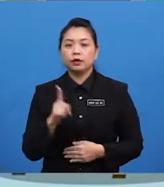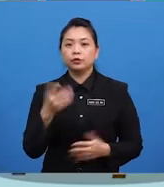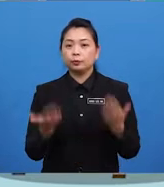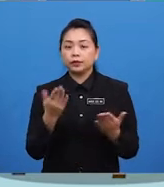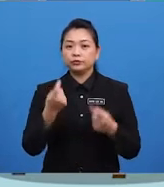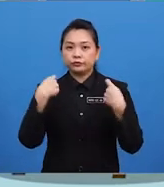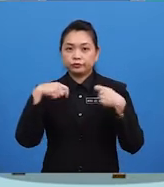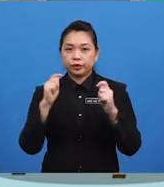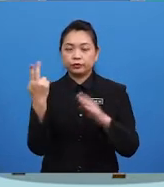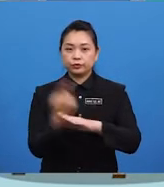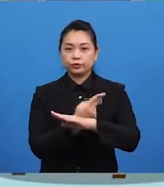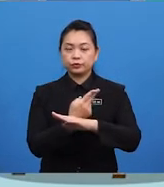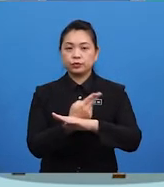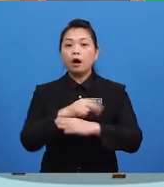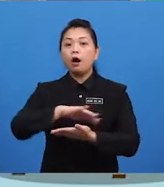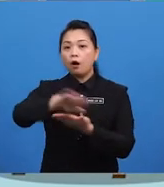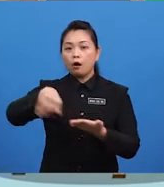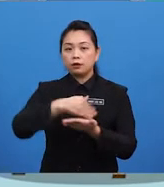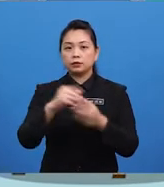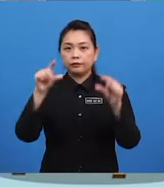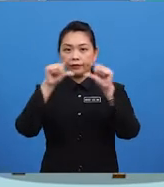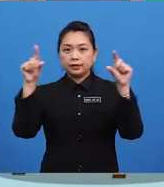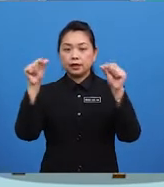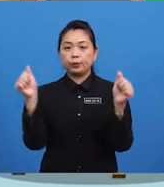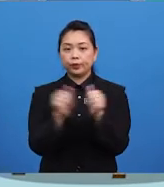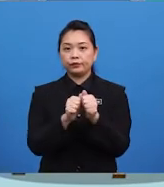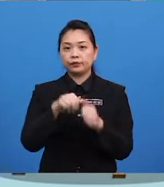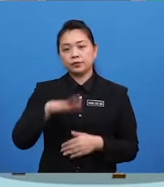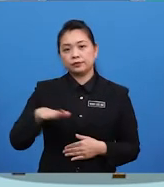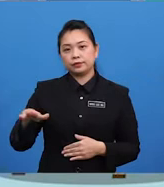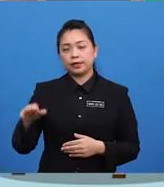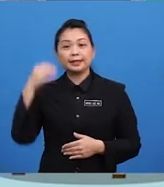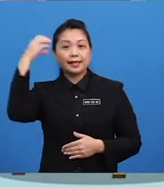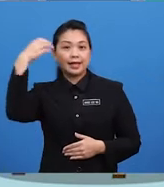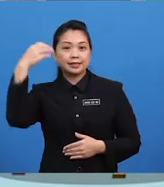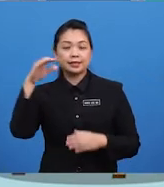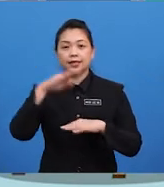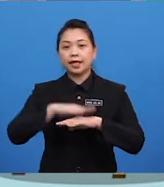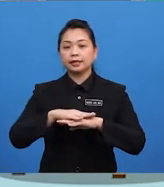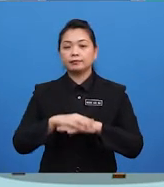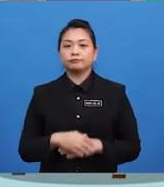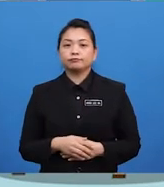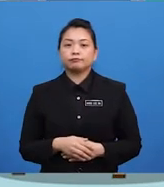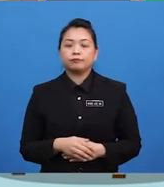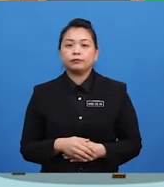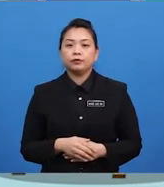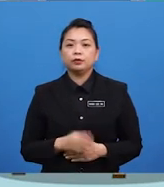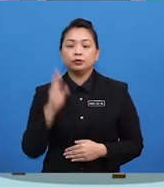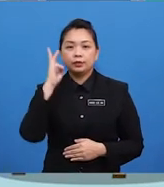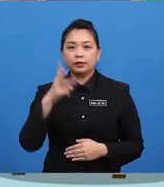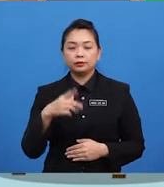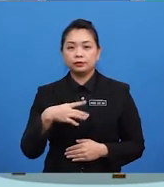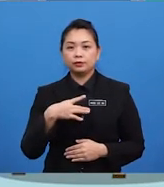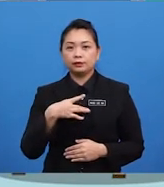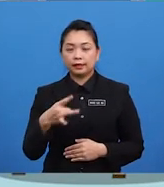You may try using all these phrases with your siblings or cousins at home. If you'd like to further